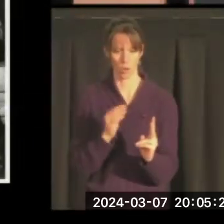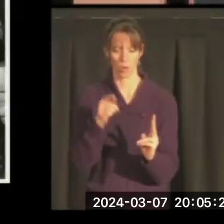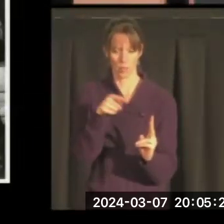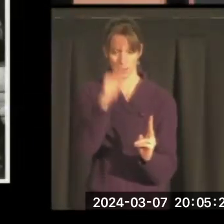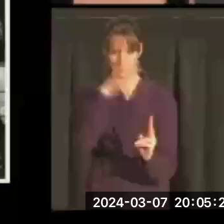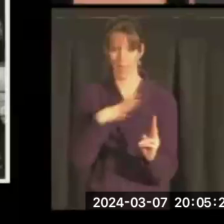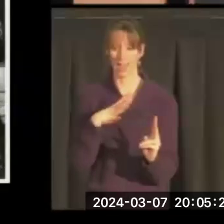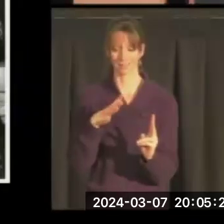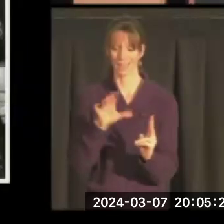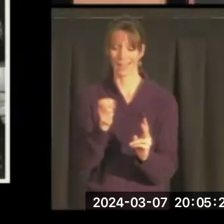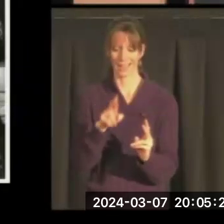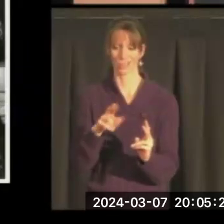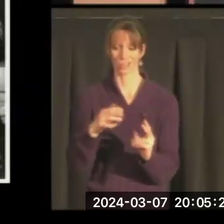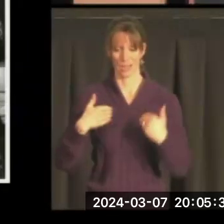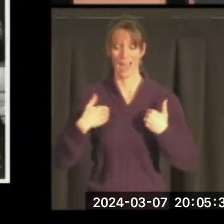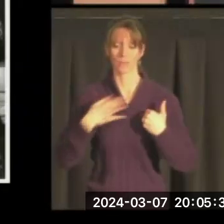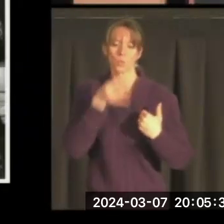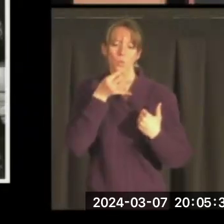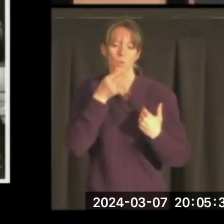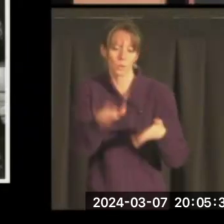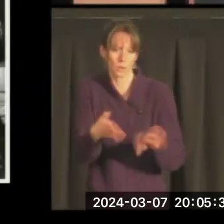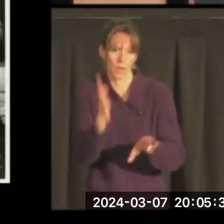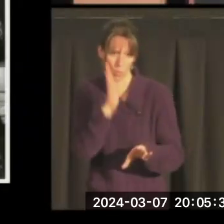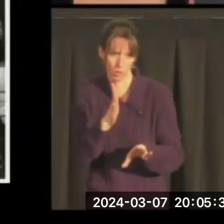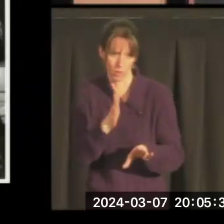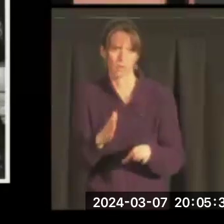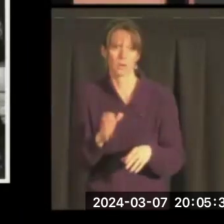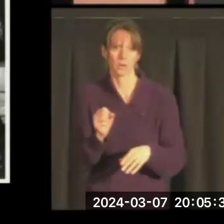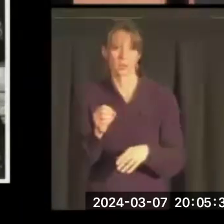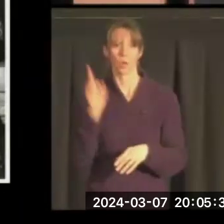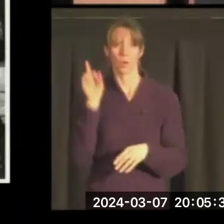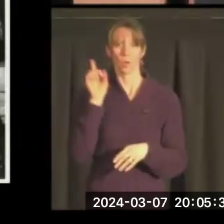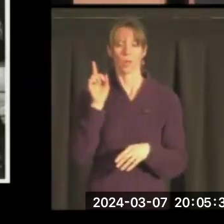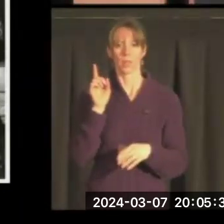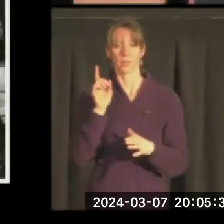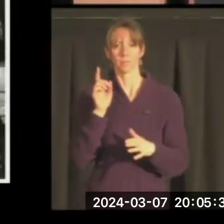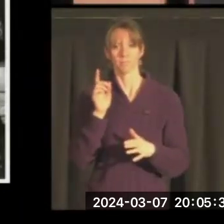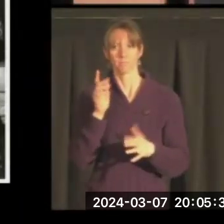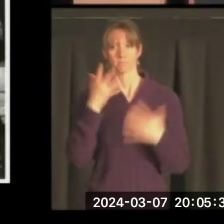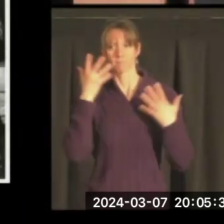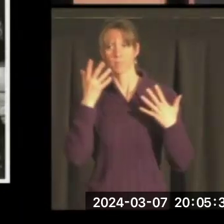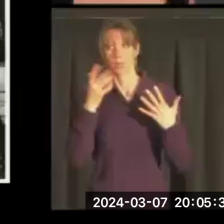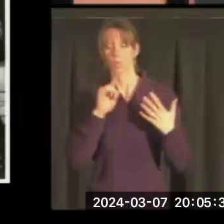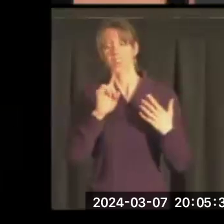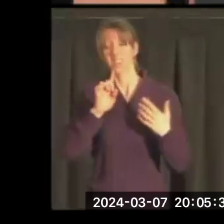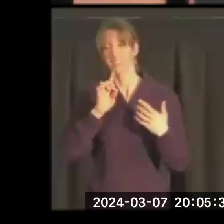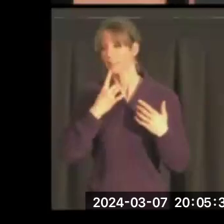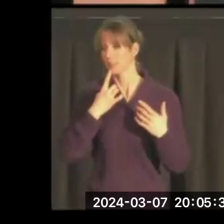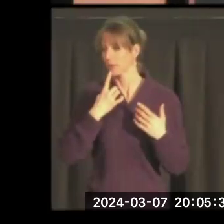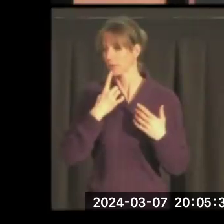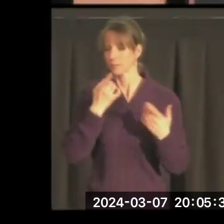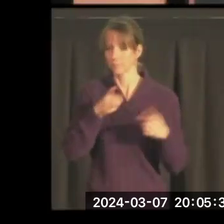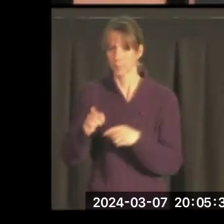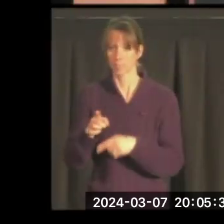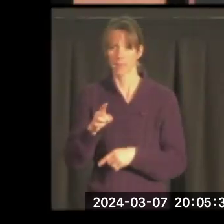has cancer, and he is about to die. And so that friendly nature is the seriousness. Mansfield